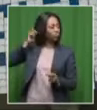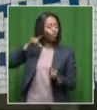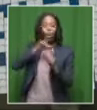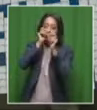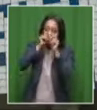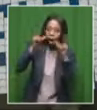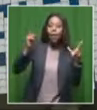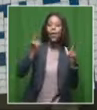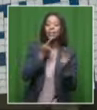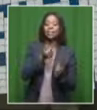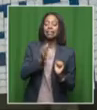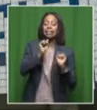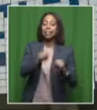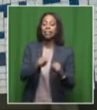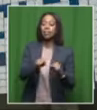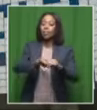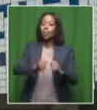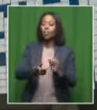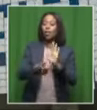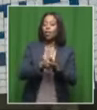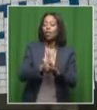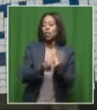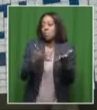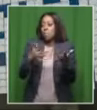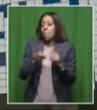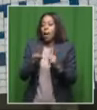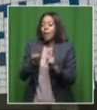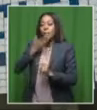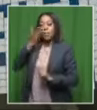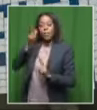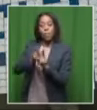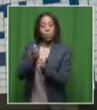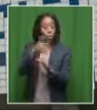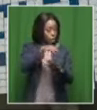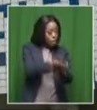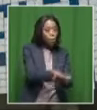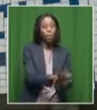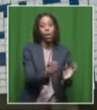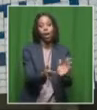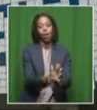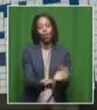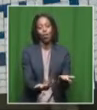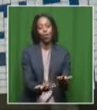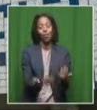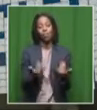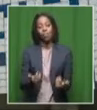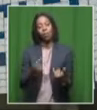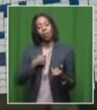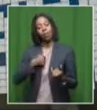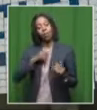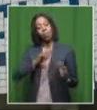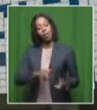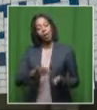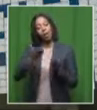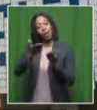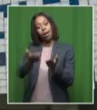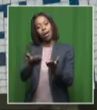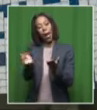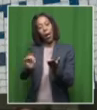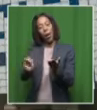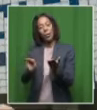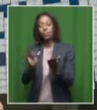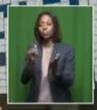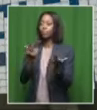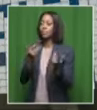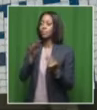know that they are actually breaking the law and nobody's enforcing the law. So my immediate recommendation is